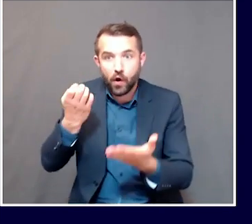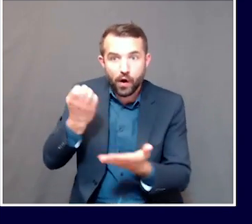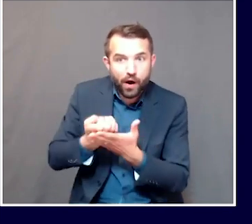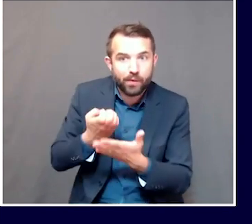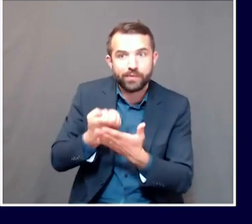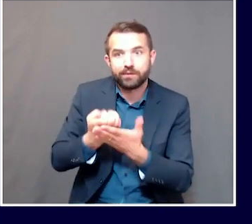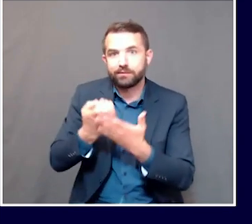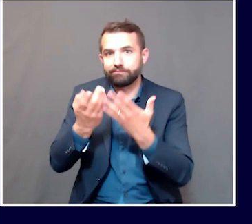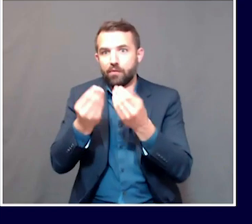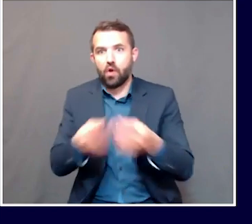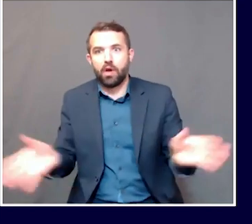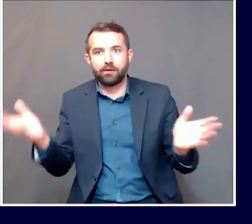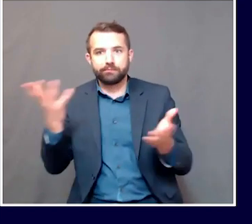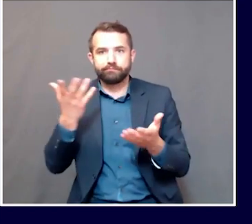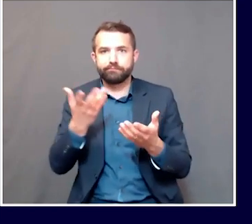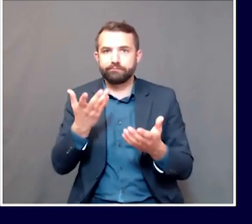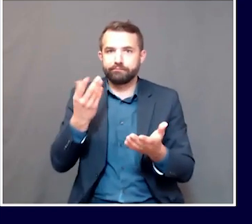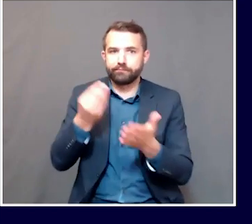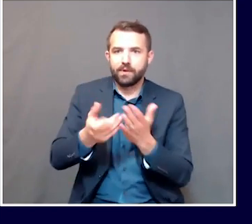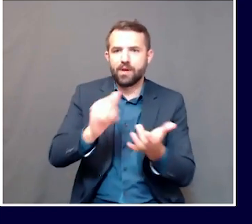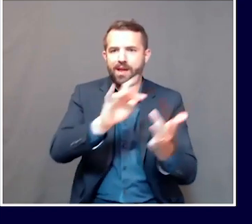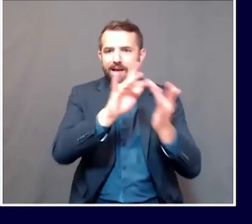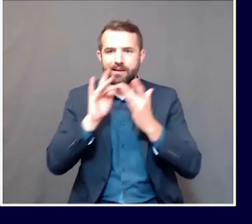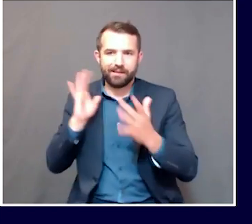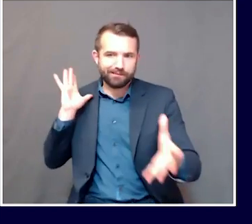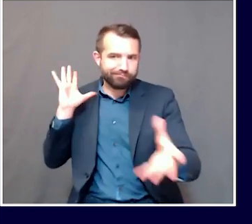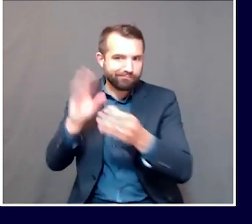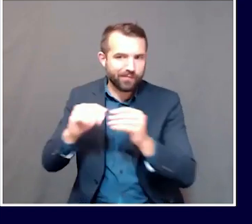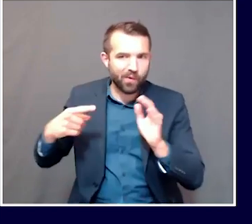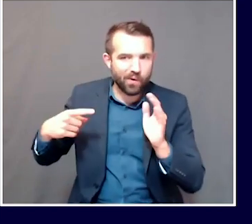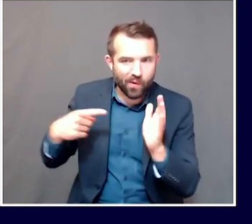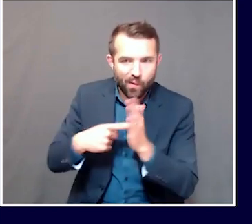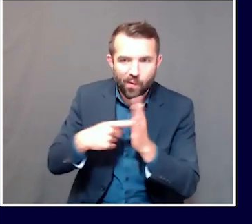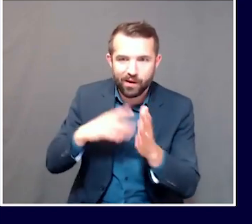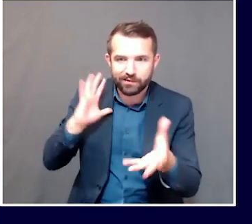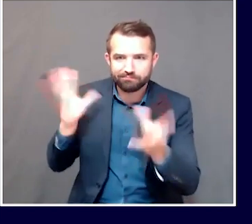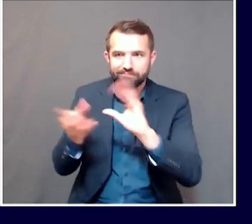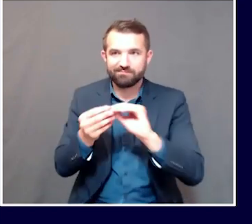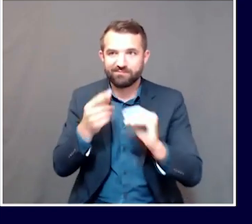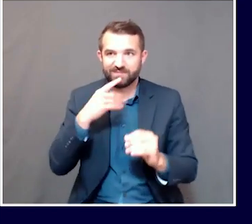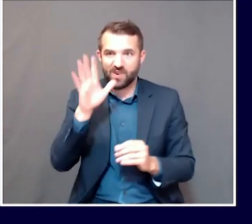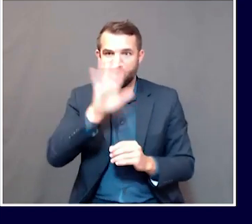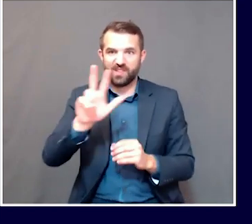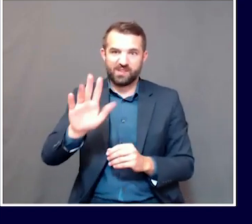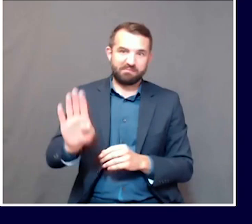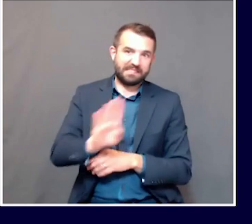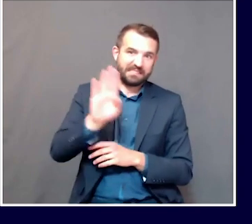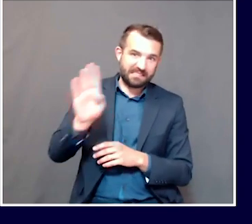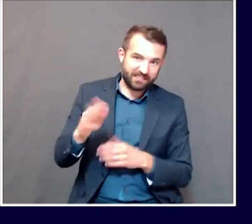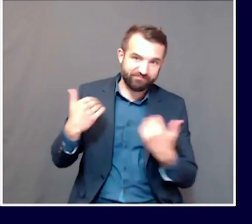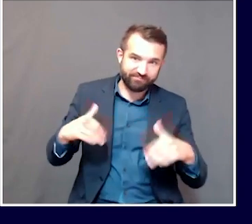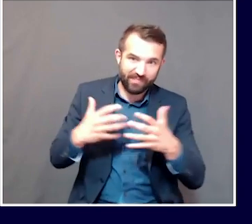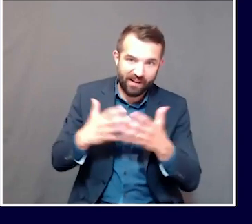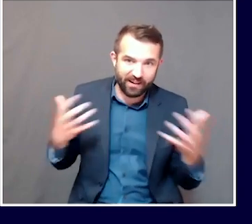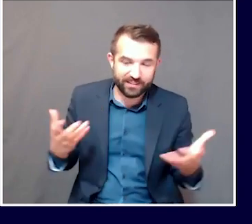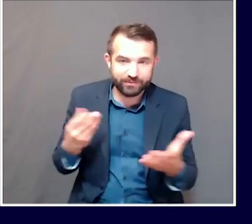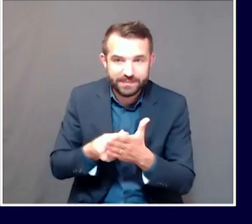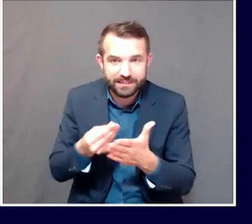industry. All those things are in that package, in that letter that we sent to Congress.